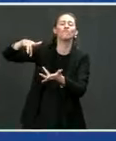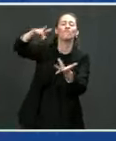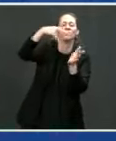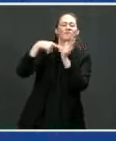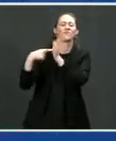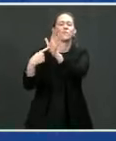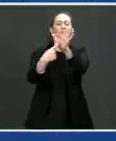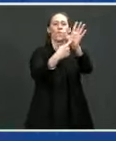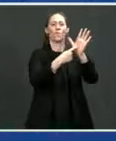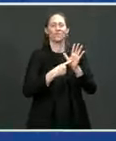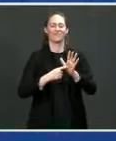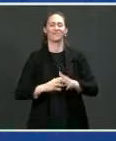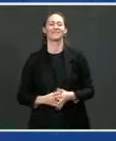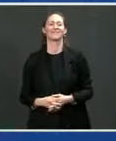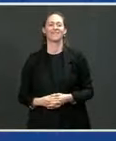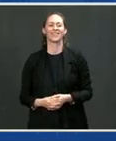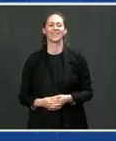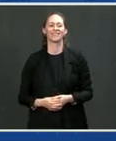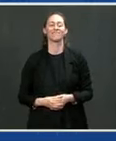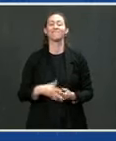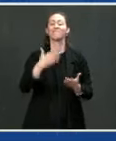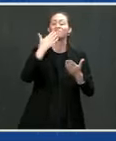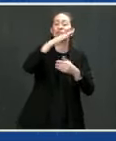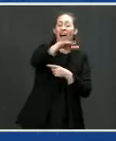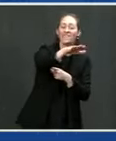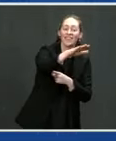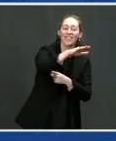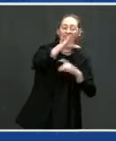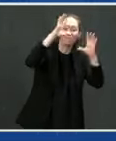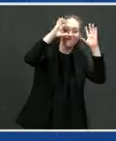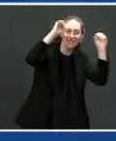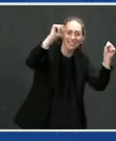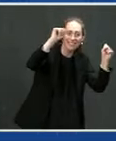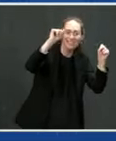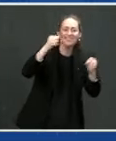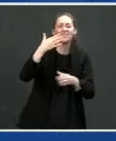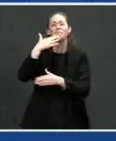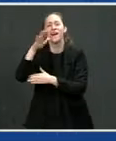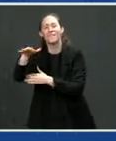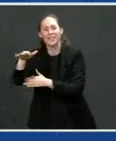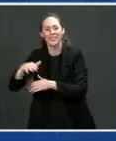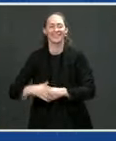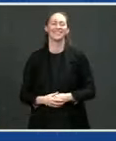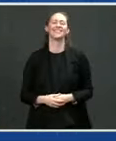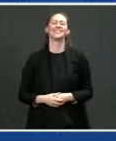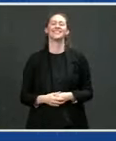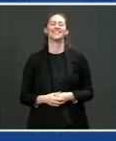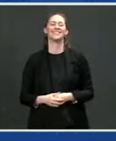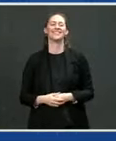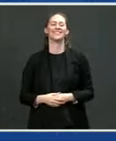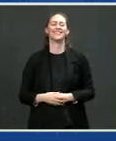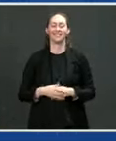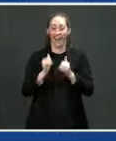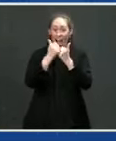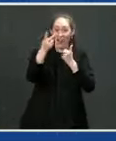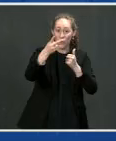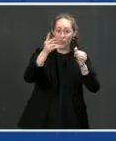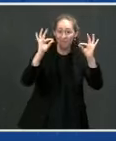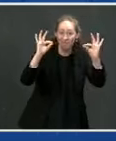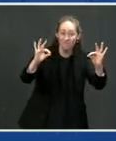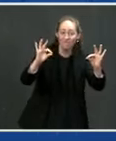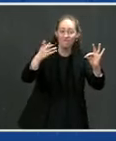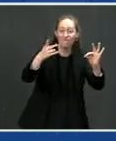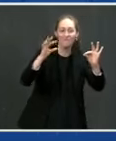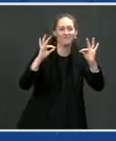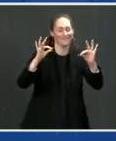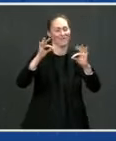Well good afternoon Mr. President. Good afternoon Mr. How are you today? I'm well better for seeing you